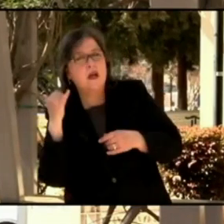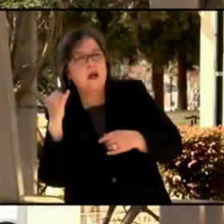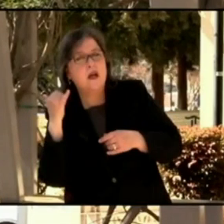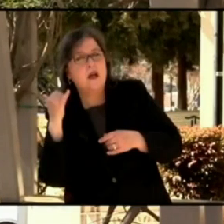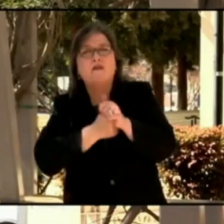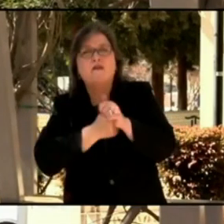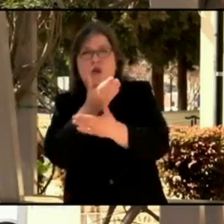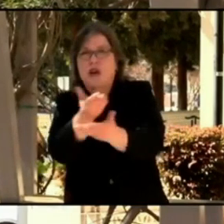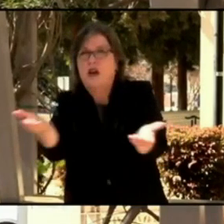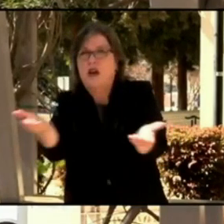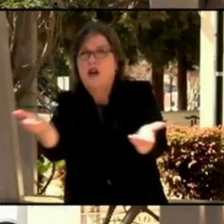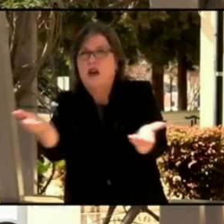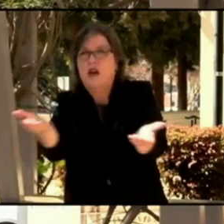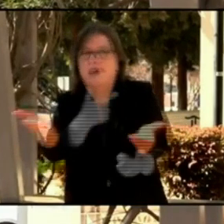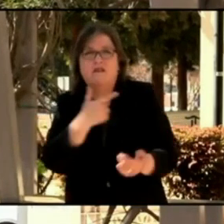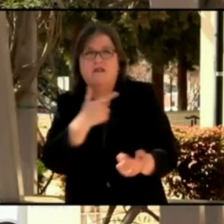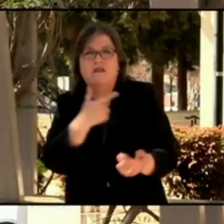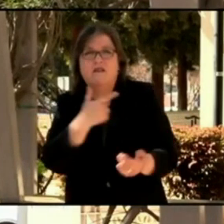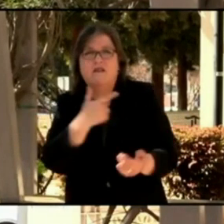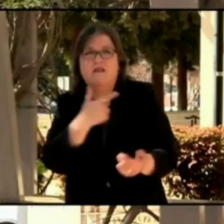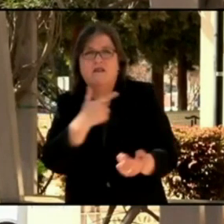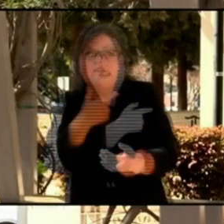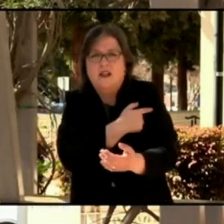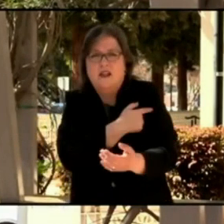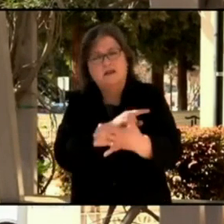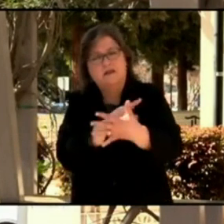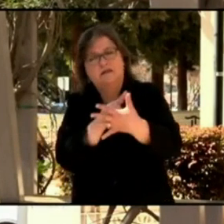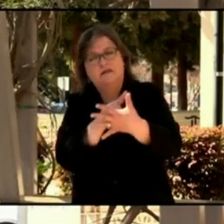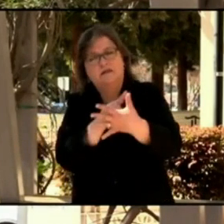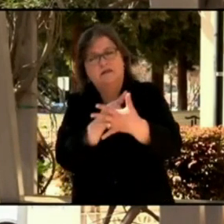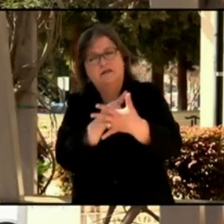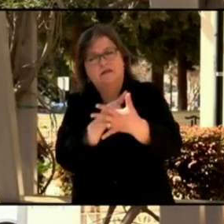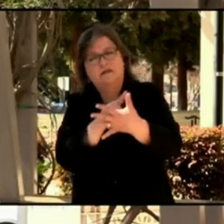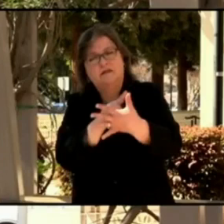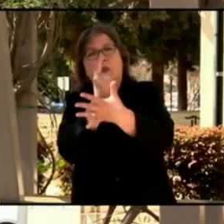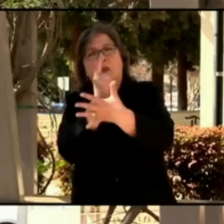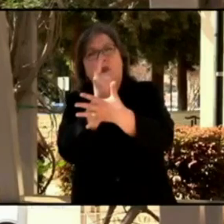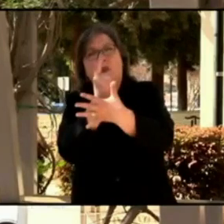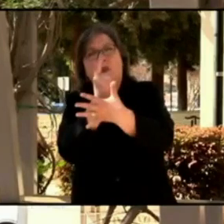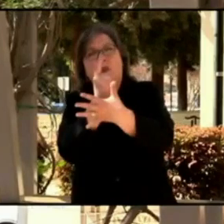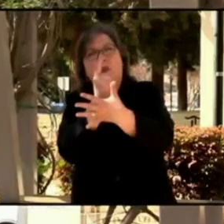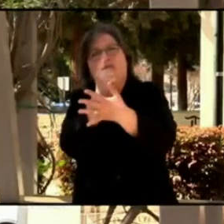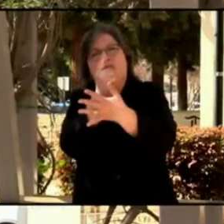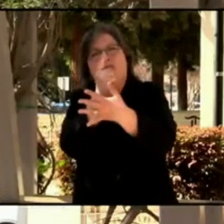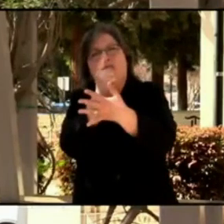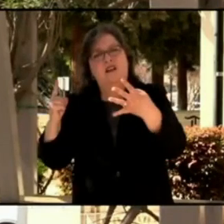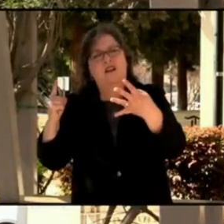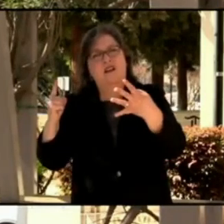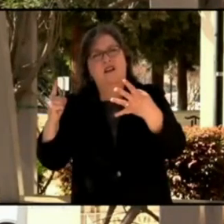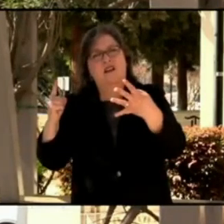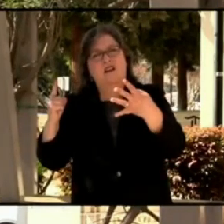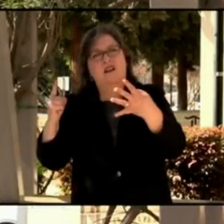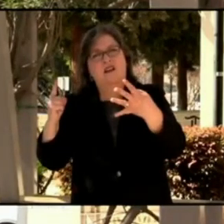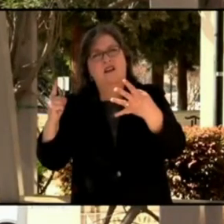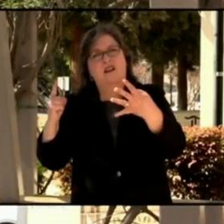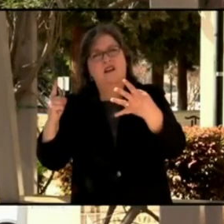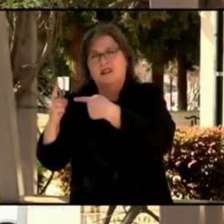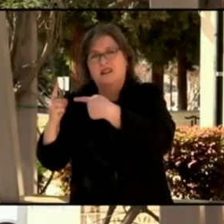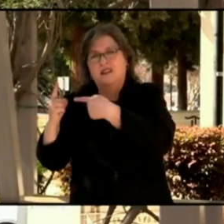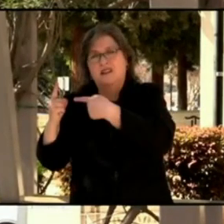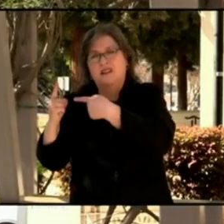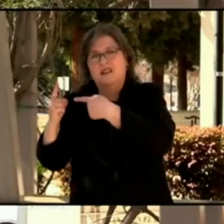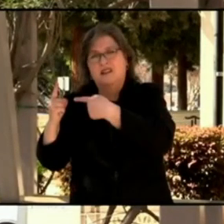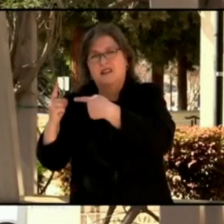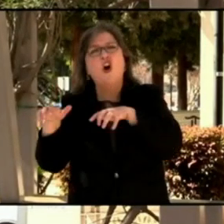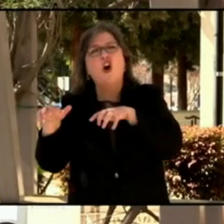near the level of herd immunity. So that's number one. Number two, while being vaccinated provides excellent,